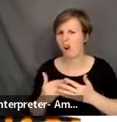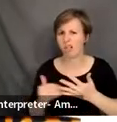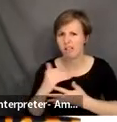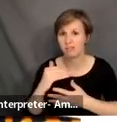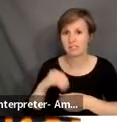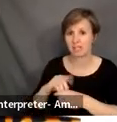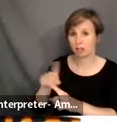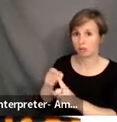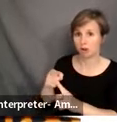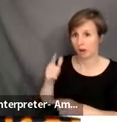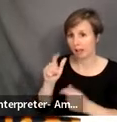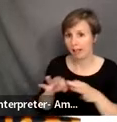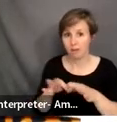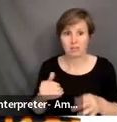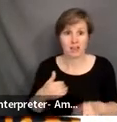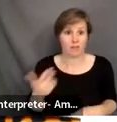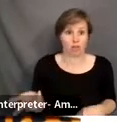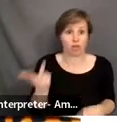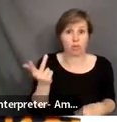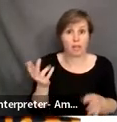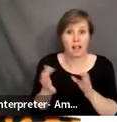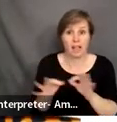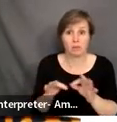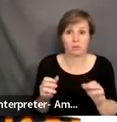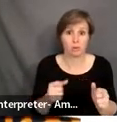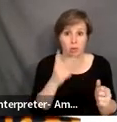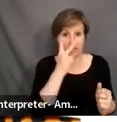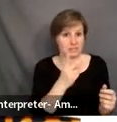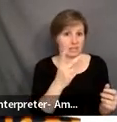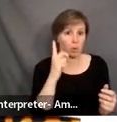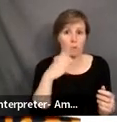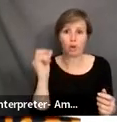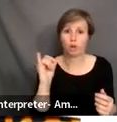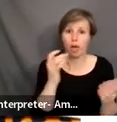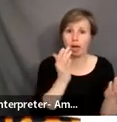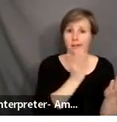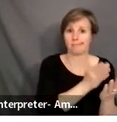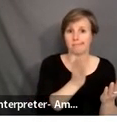I have three languages on your screen, just so you can kind of have an idea of what that might look like.